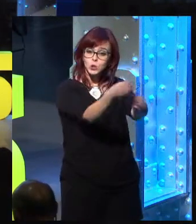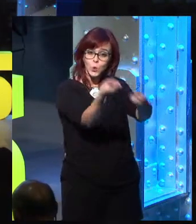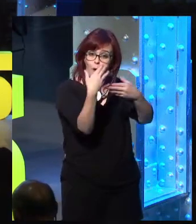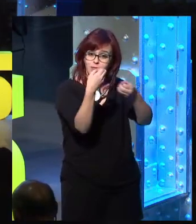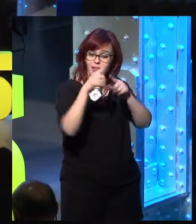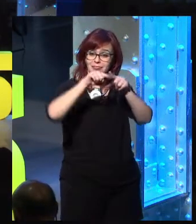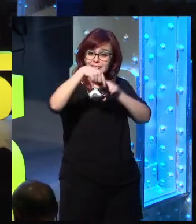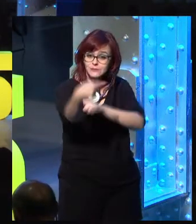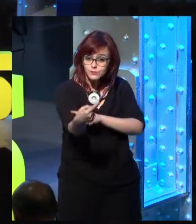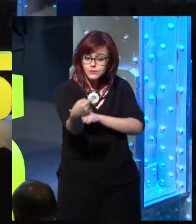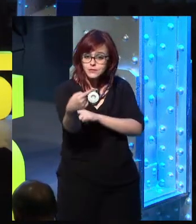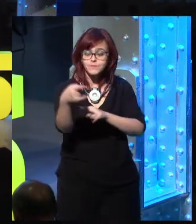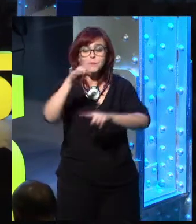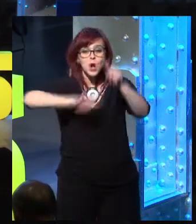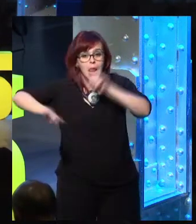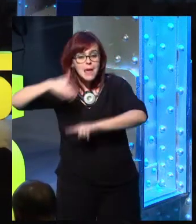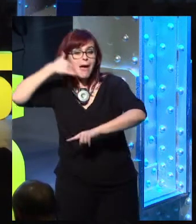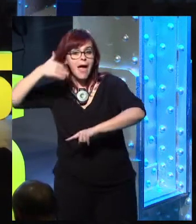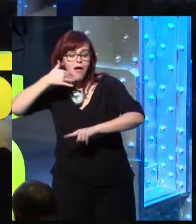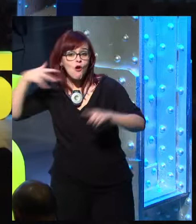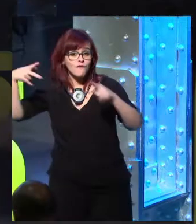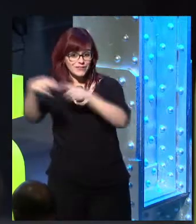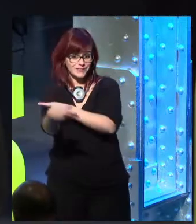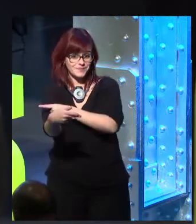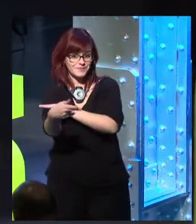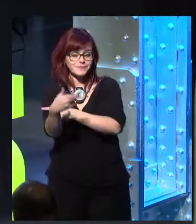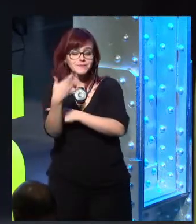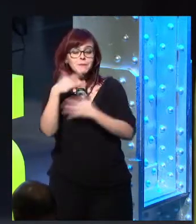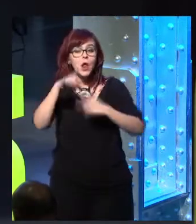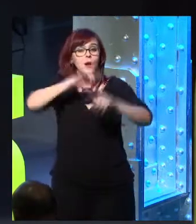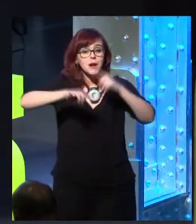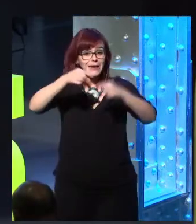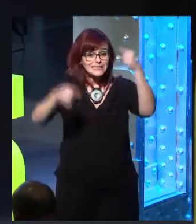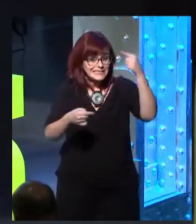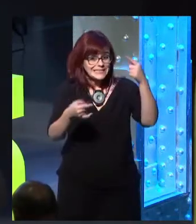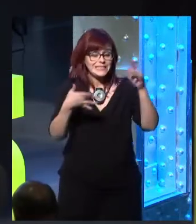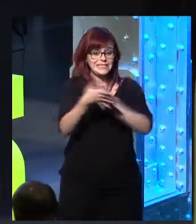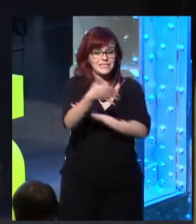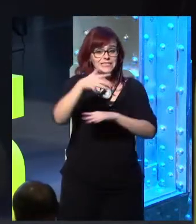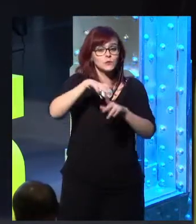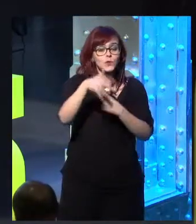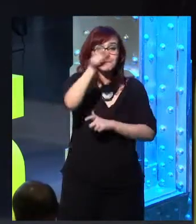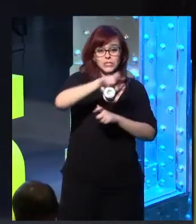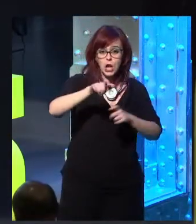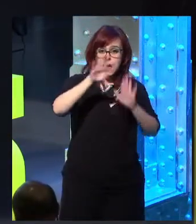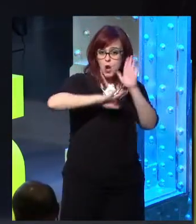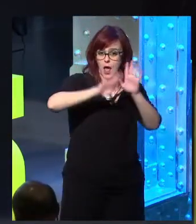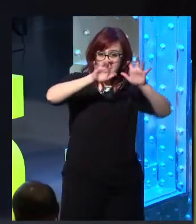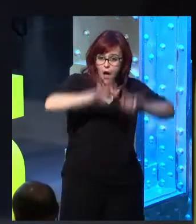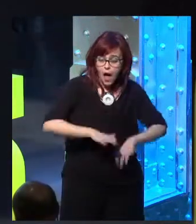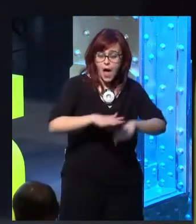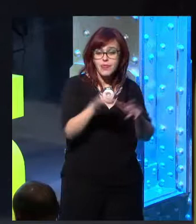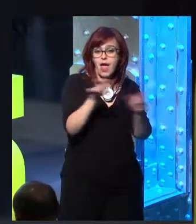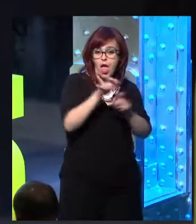continue the bias of the person that programmed it. So, we have to be very careful about making these black boxes